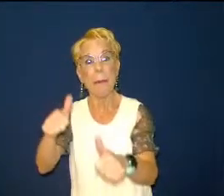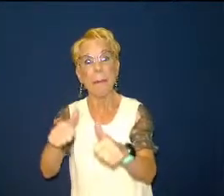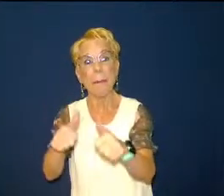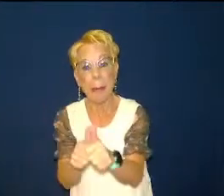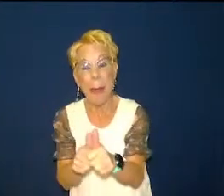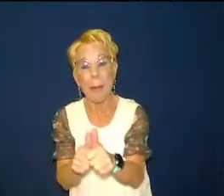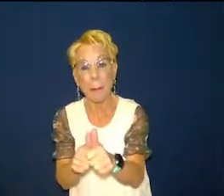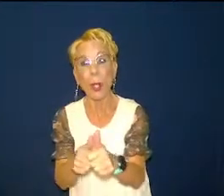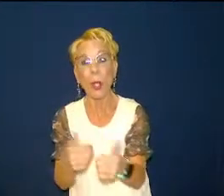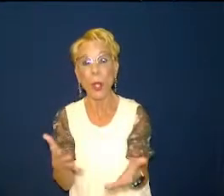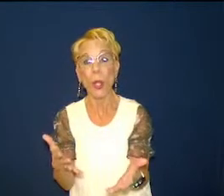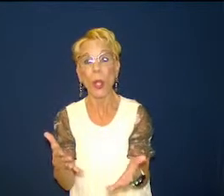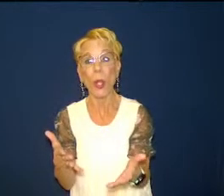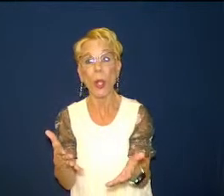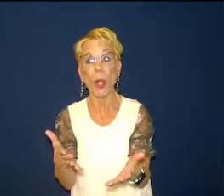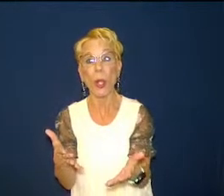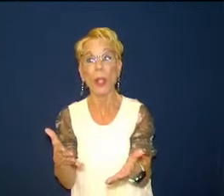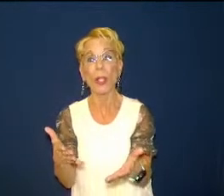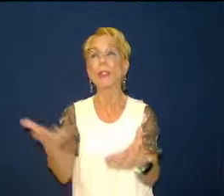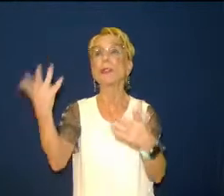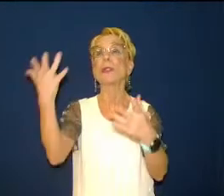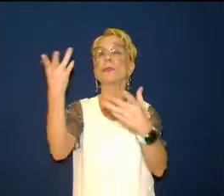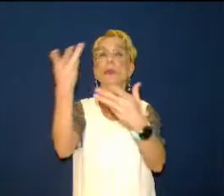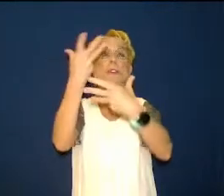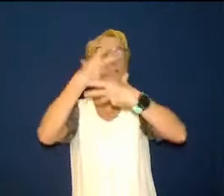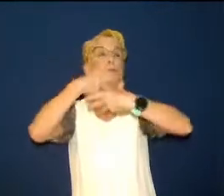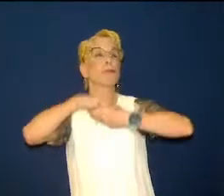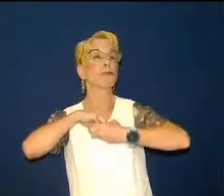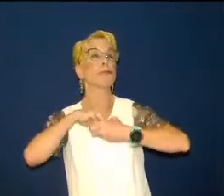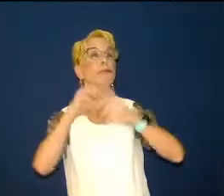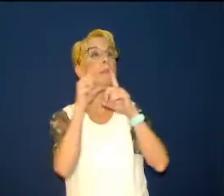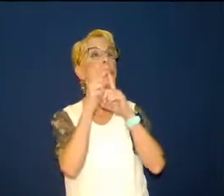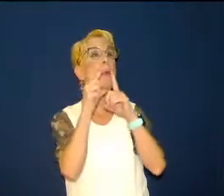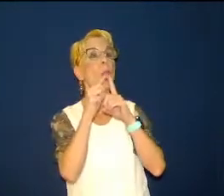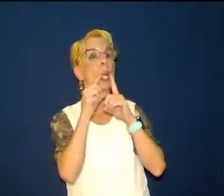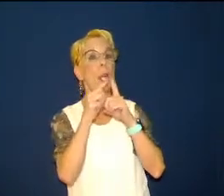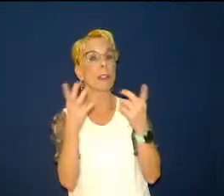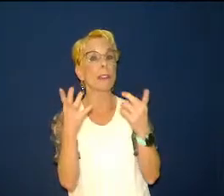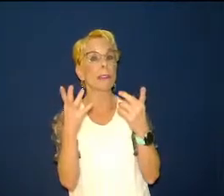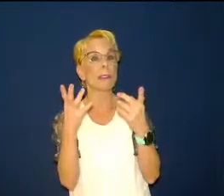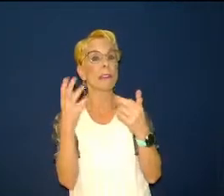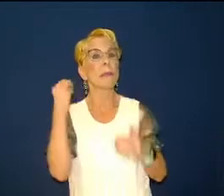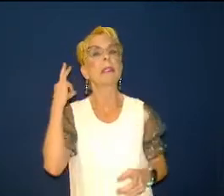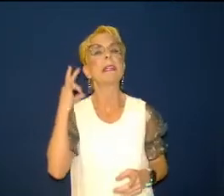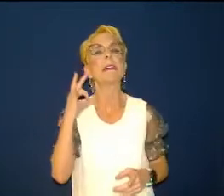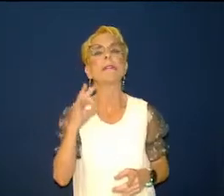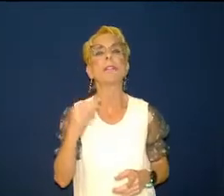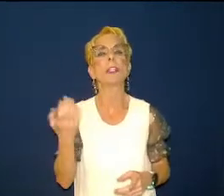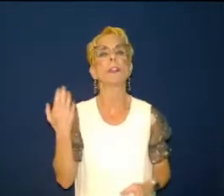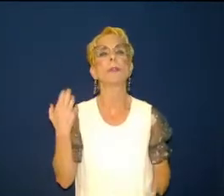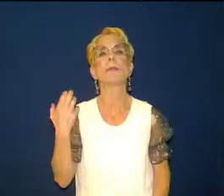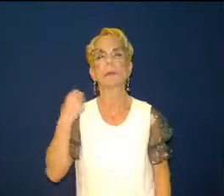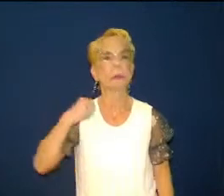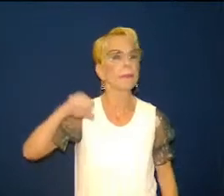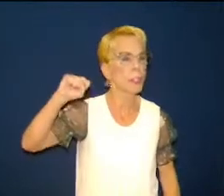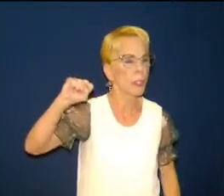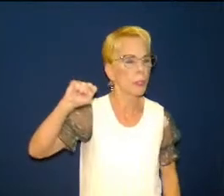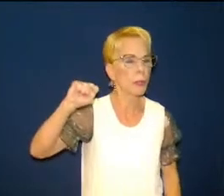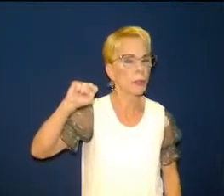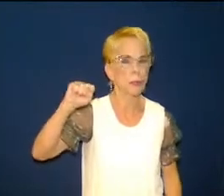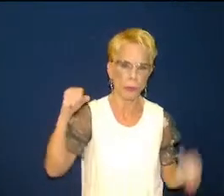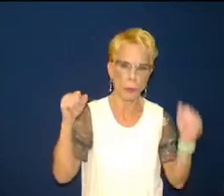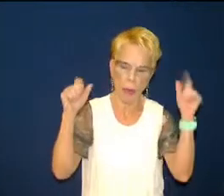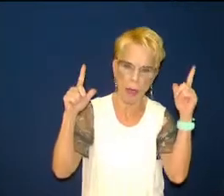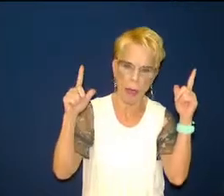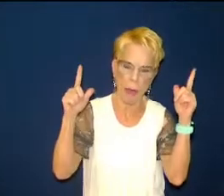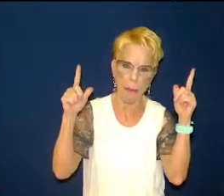and repent but if you do not wake up i will come like a thief and you will not know at what time i will come to